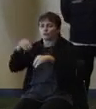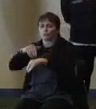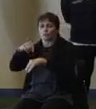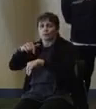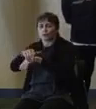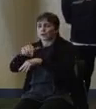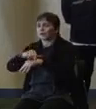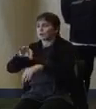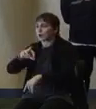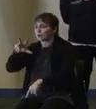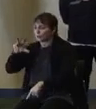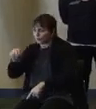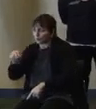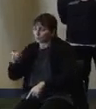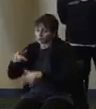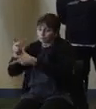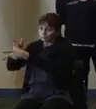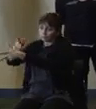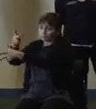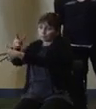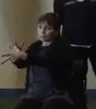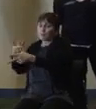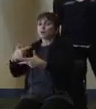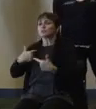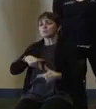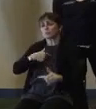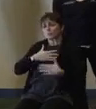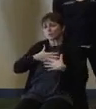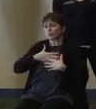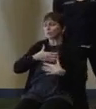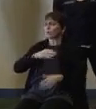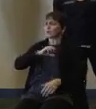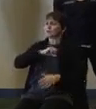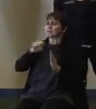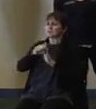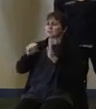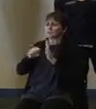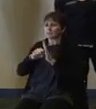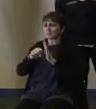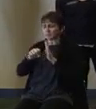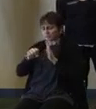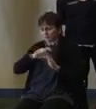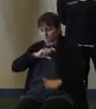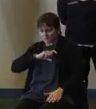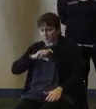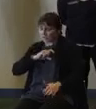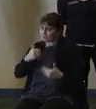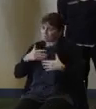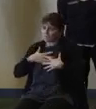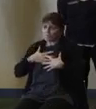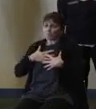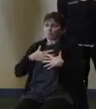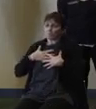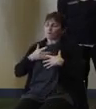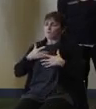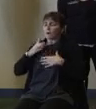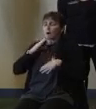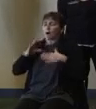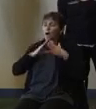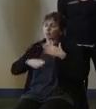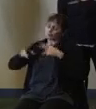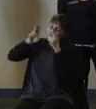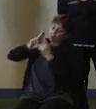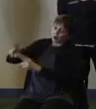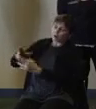tomorrow. So the State Police is humbled and honored to be a part of honoring his phenomenal life as a